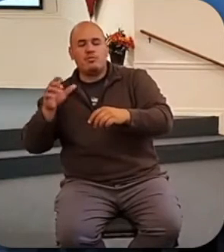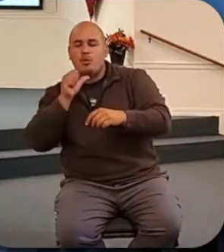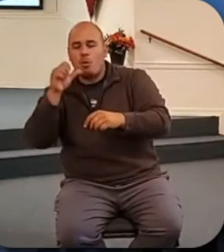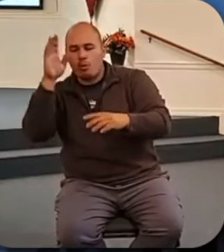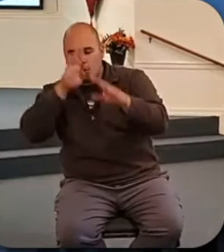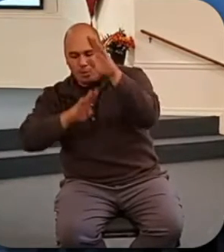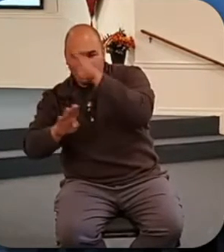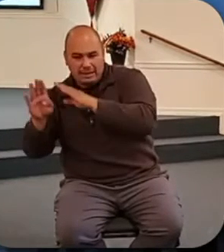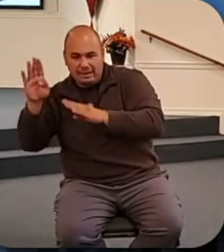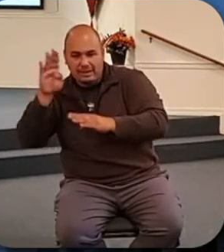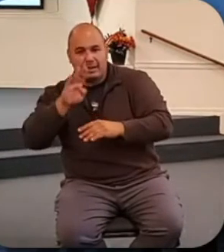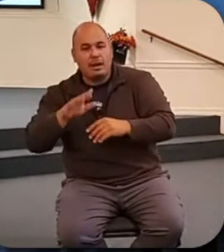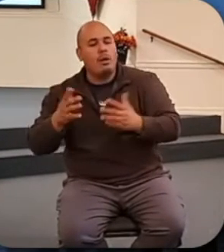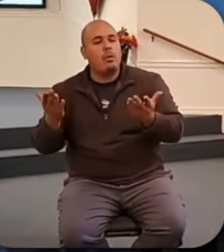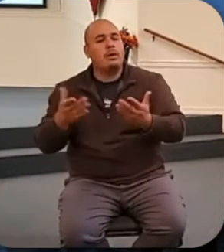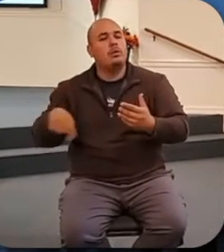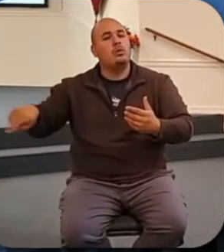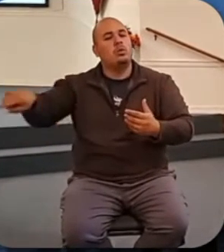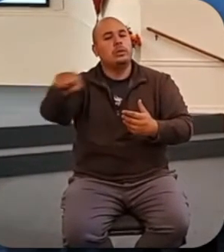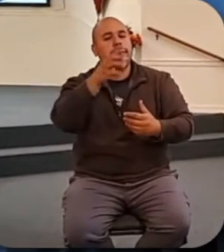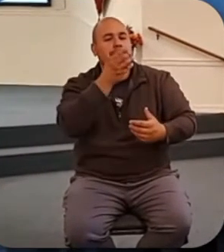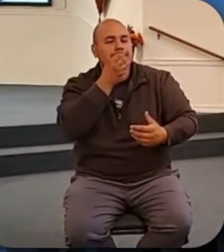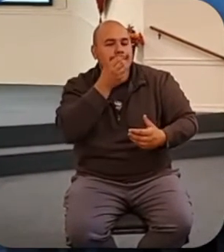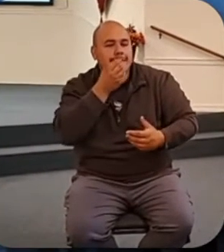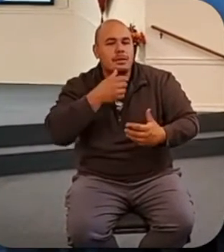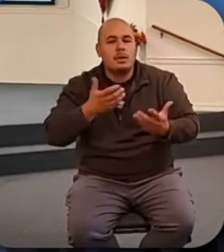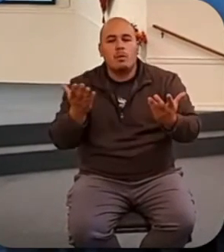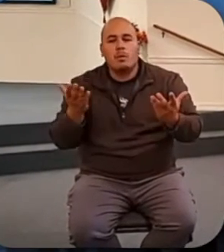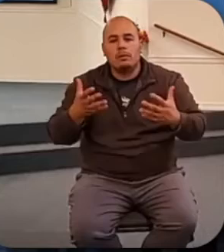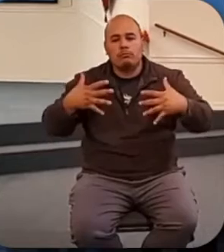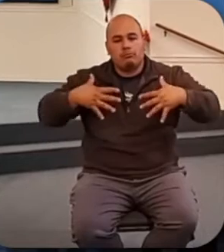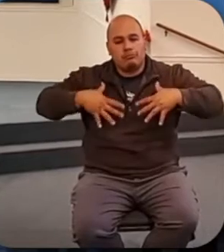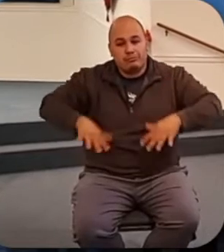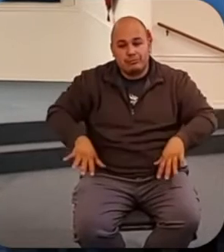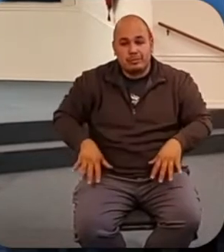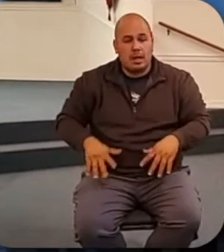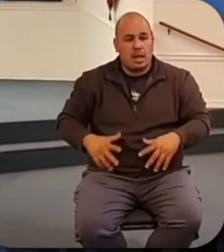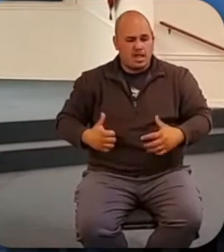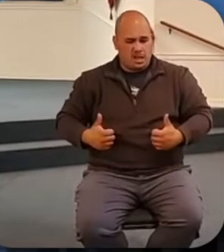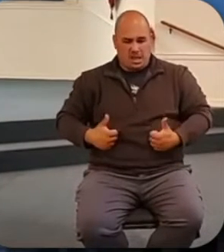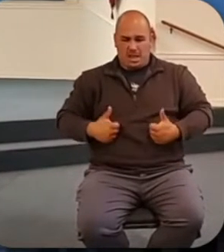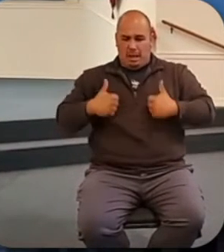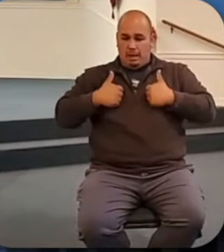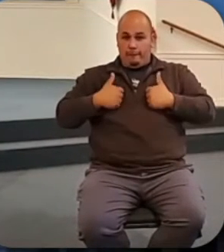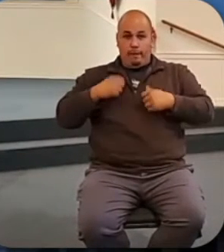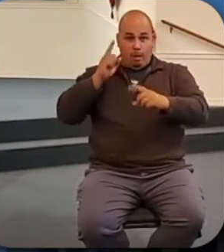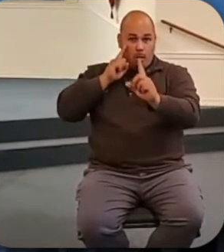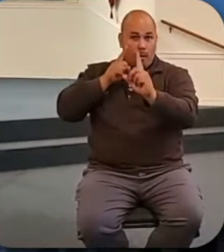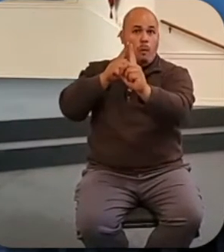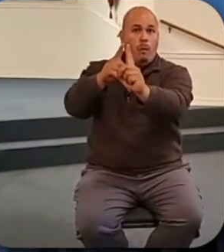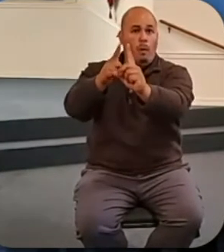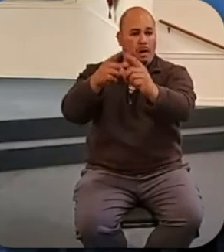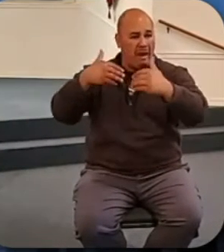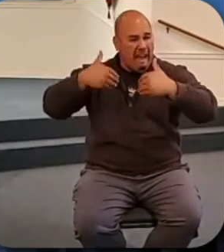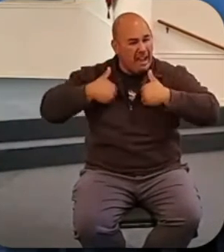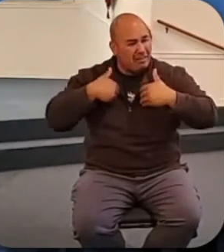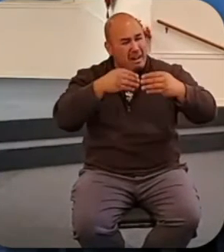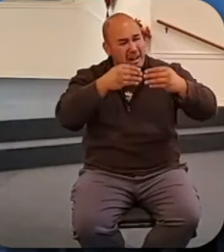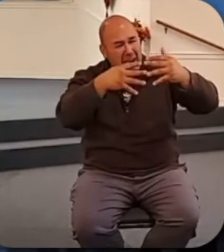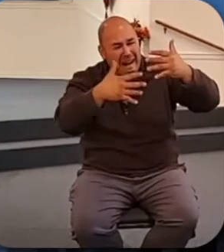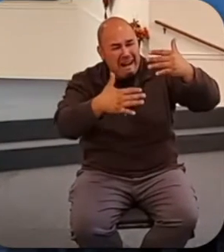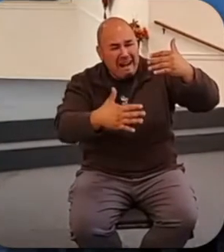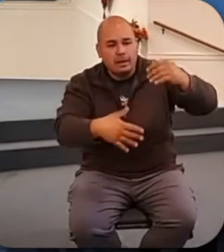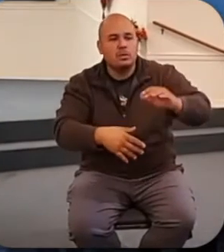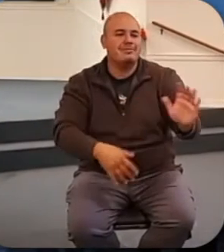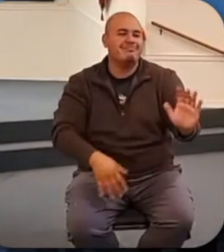body, what you will wear. And just like he told the crowd, life does not consist in an abundance of possessions, so now he